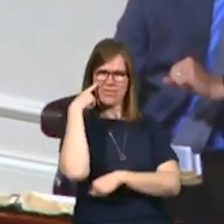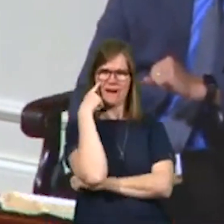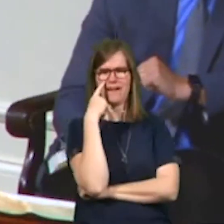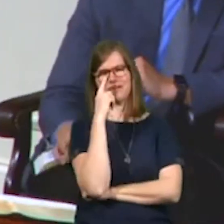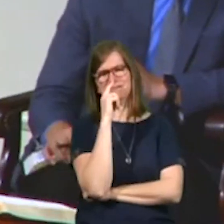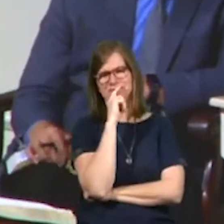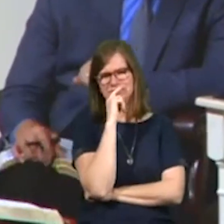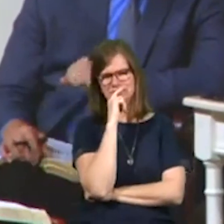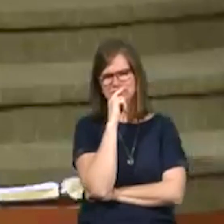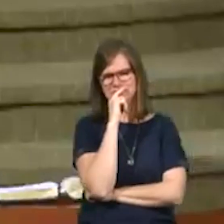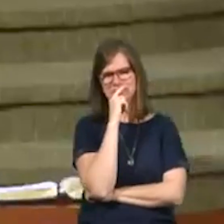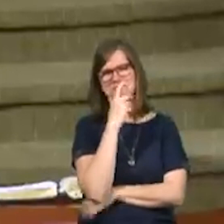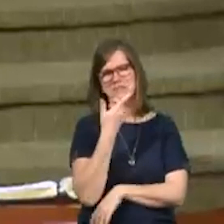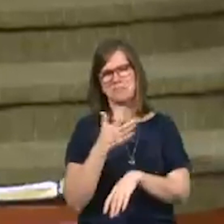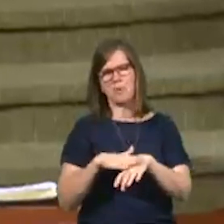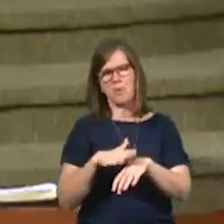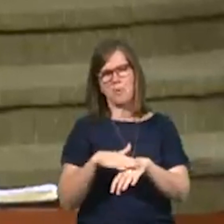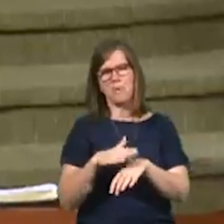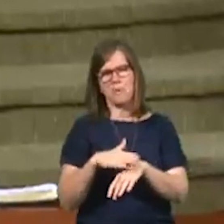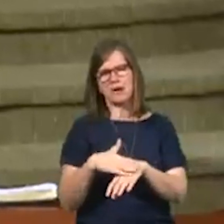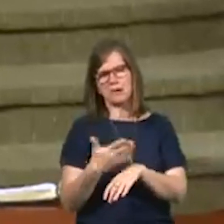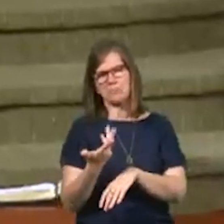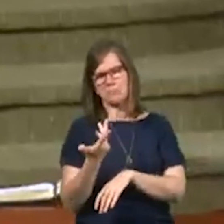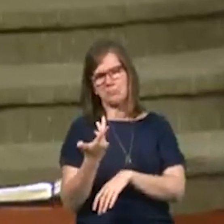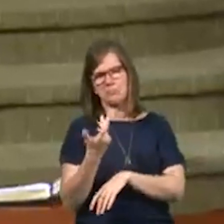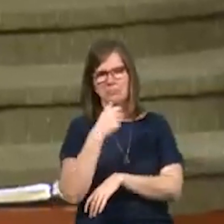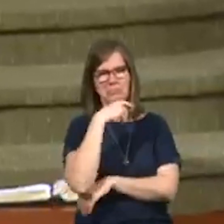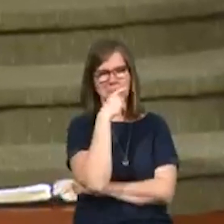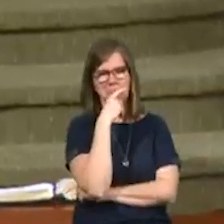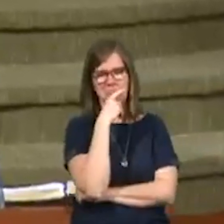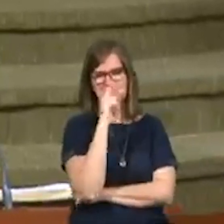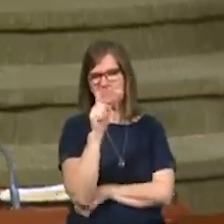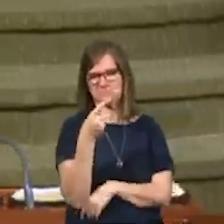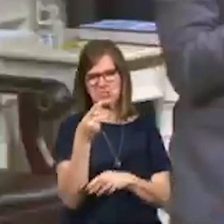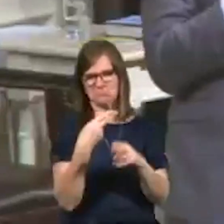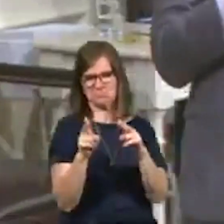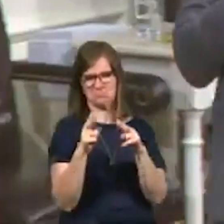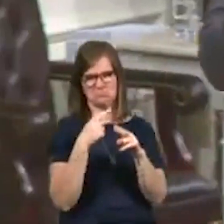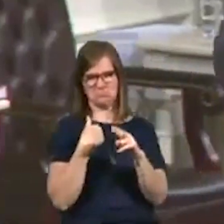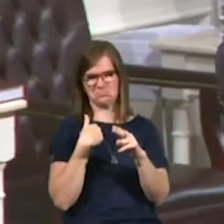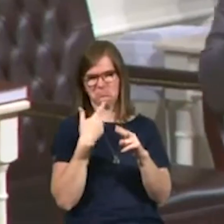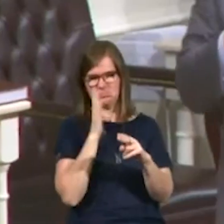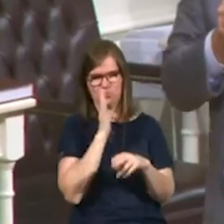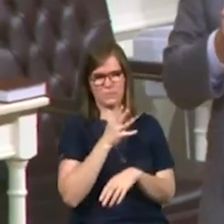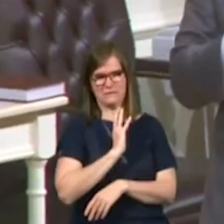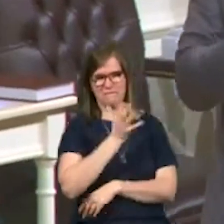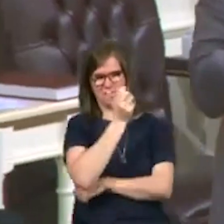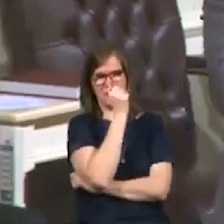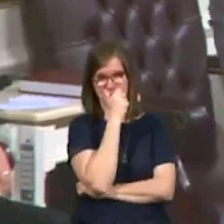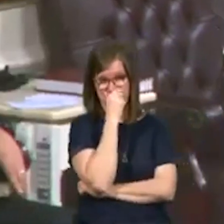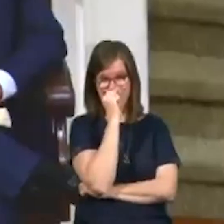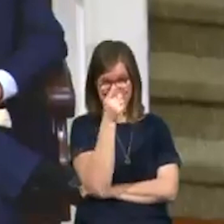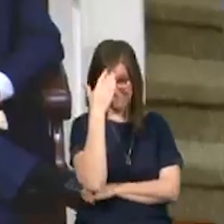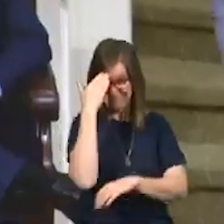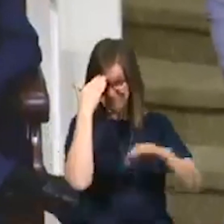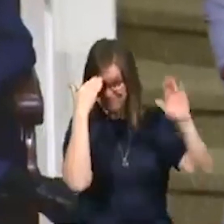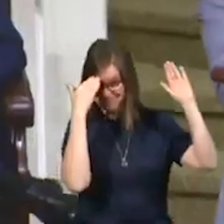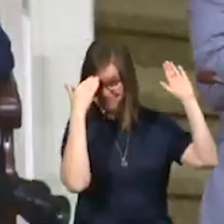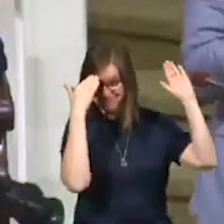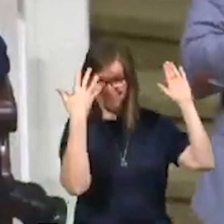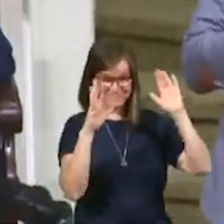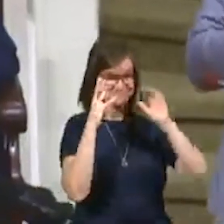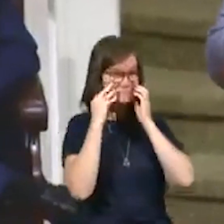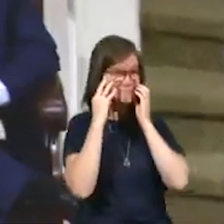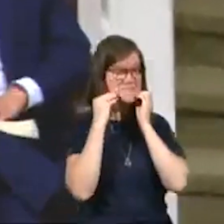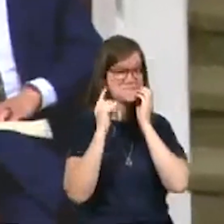thought, surely, I'm just going to get a warning here, and you know, it'll just be quick, and I'll be fine. How many of you know what I'm talking about? You've been